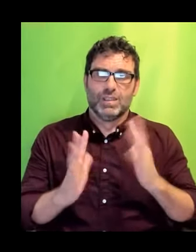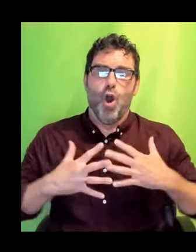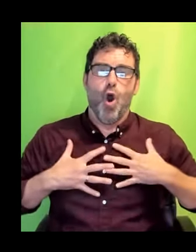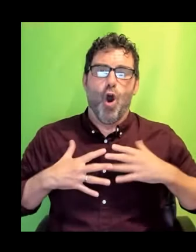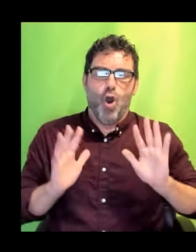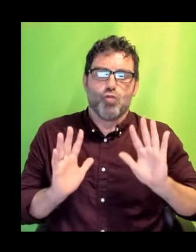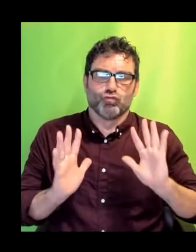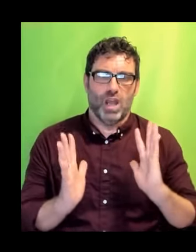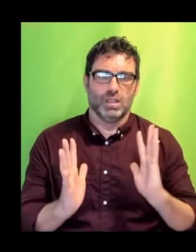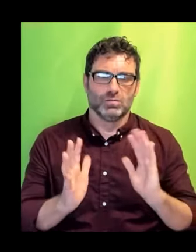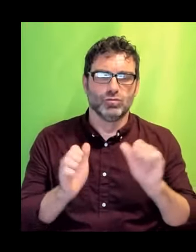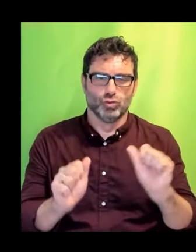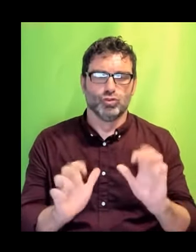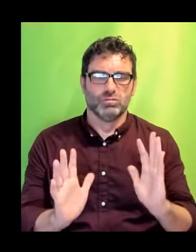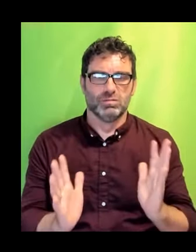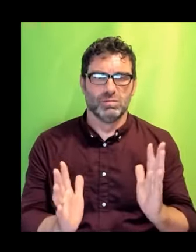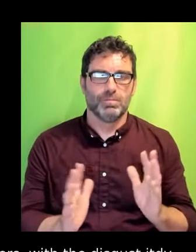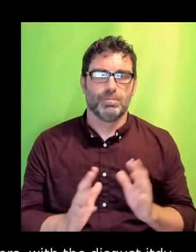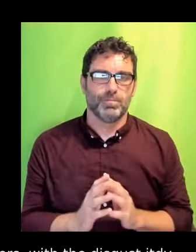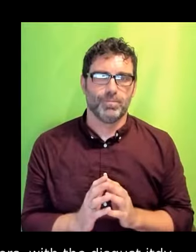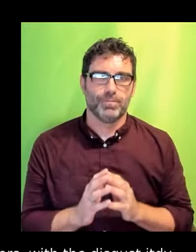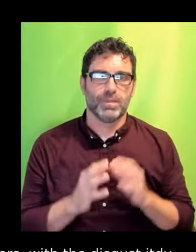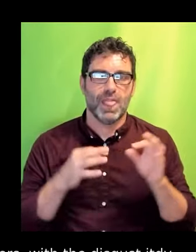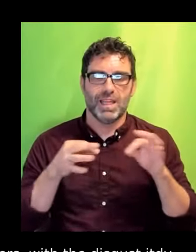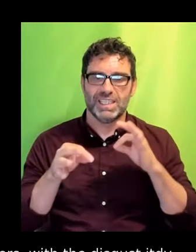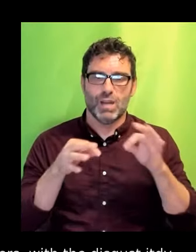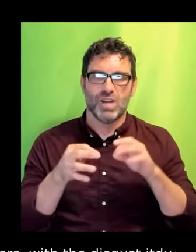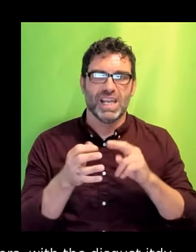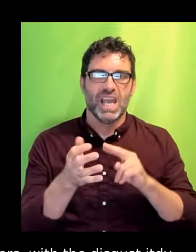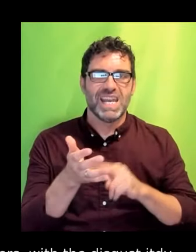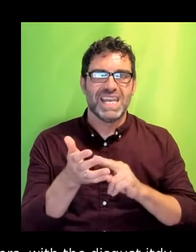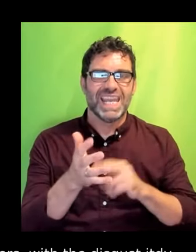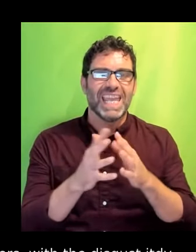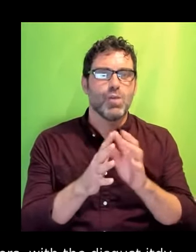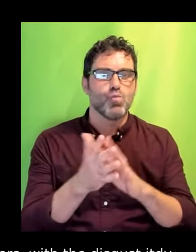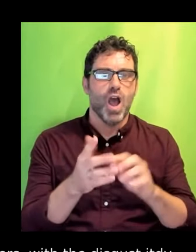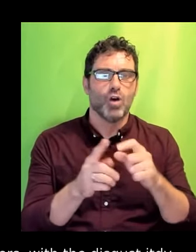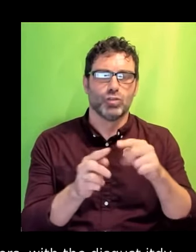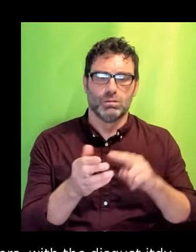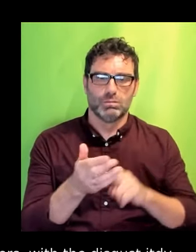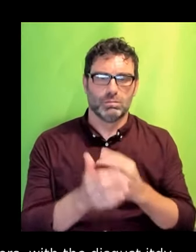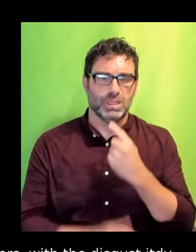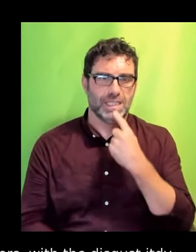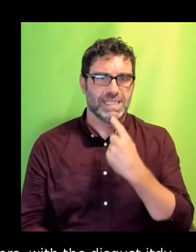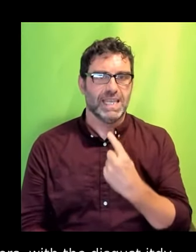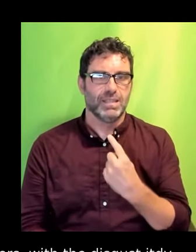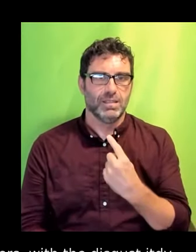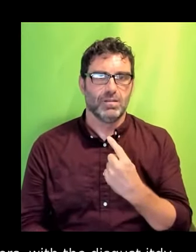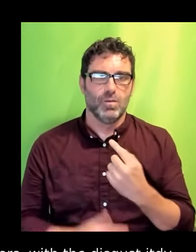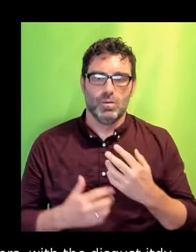The director, Nicky Wilden, said something that always stayed with me. We were all pre-disabled.